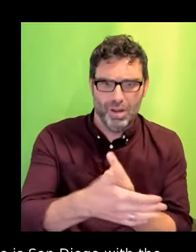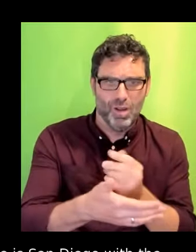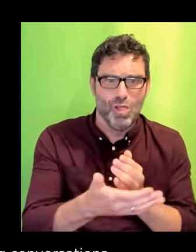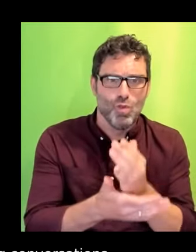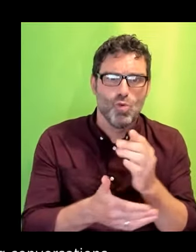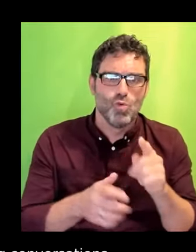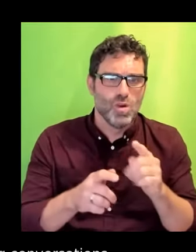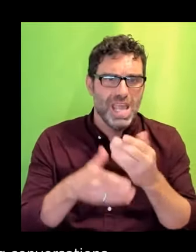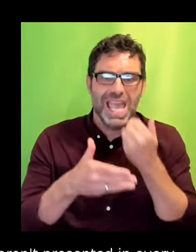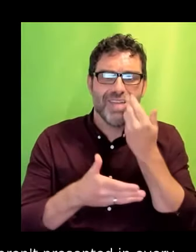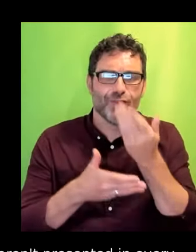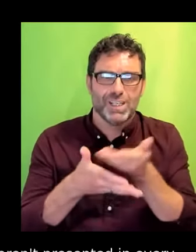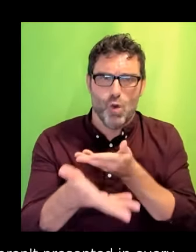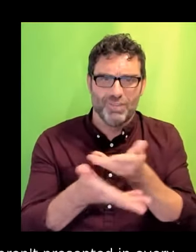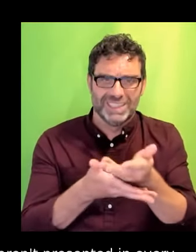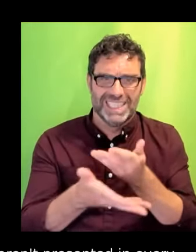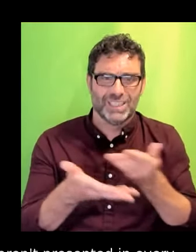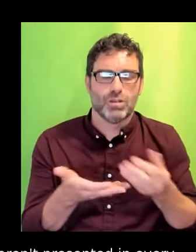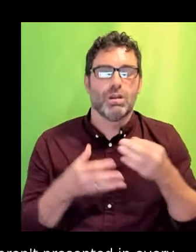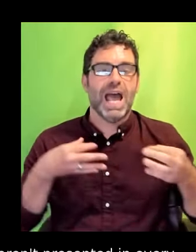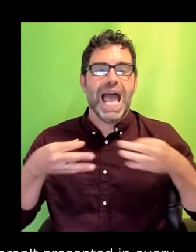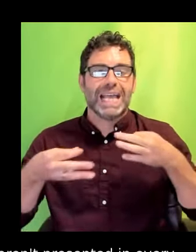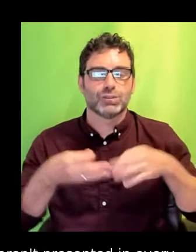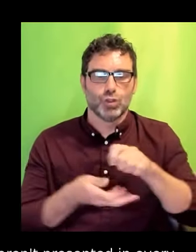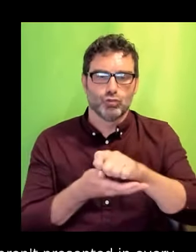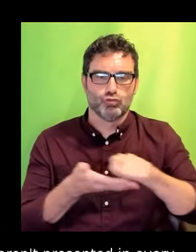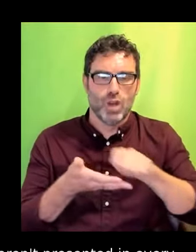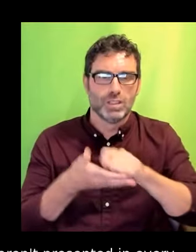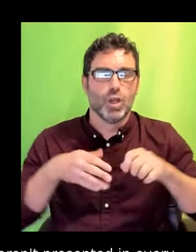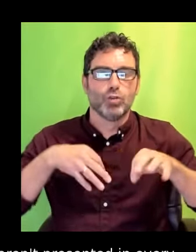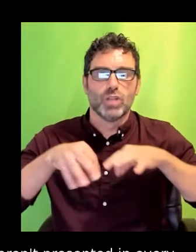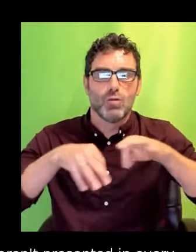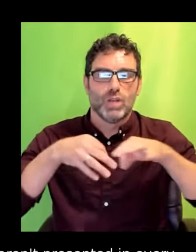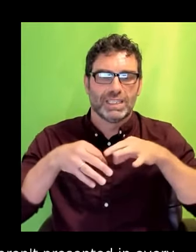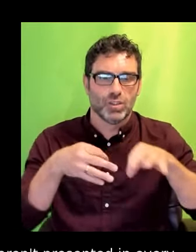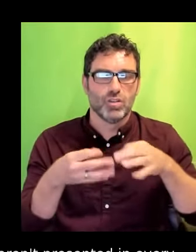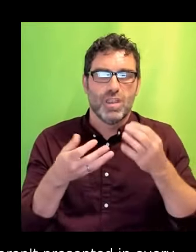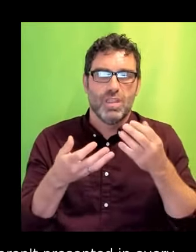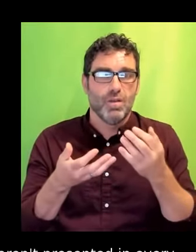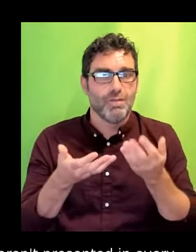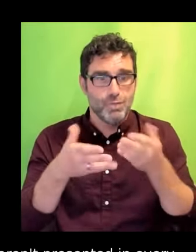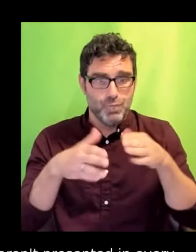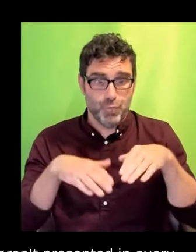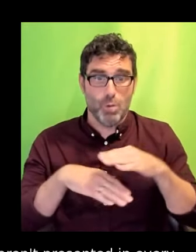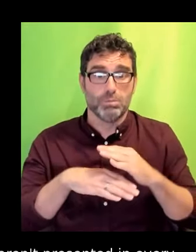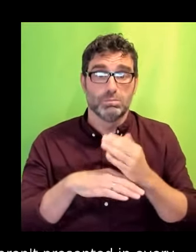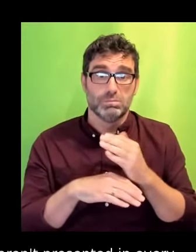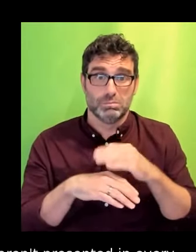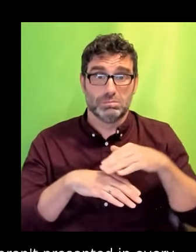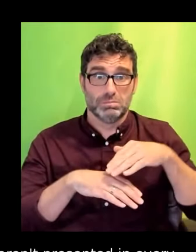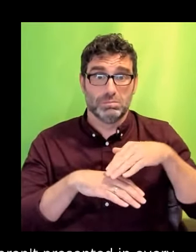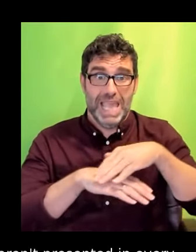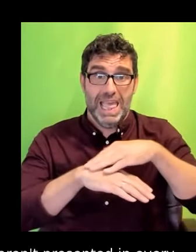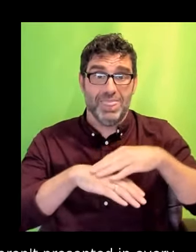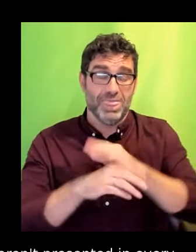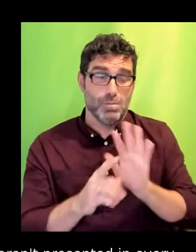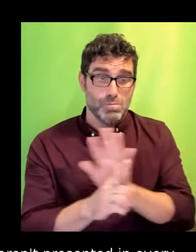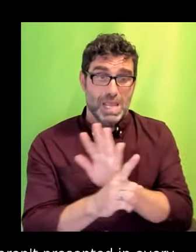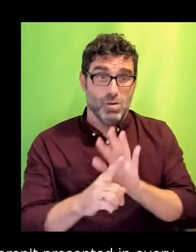directors of colour are finally being elevated and it means that there is starting to be a complexity to the stories being told on TV.